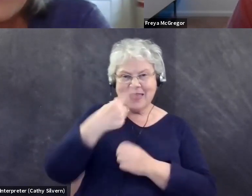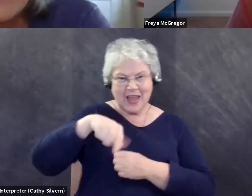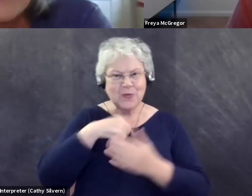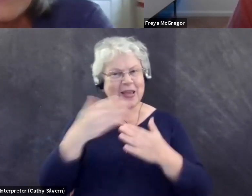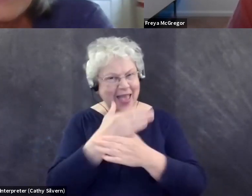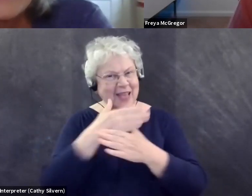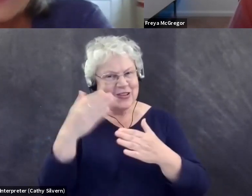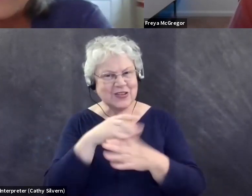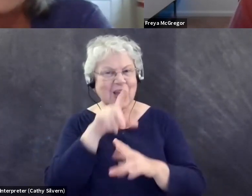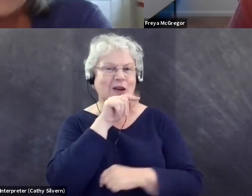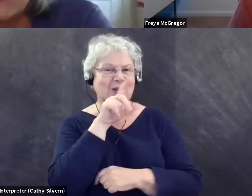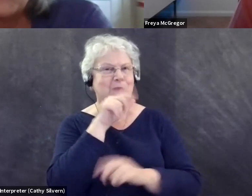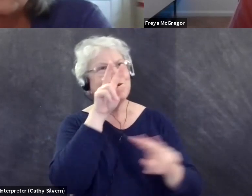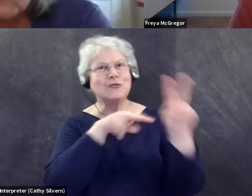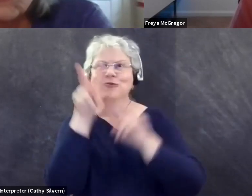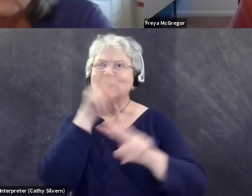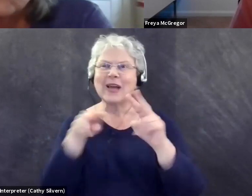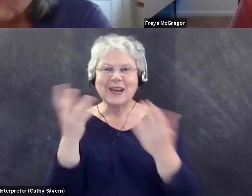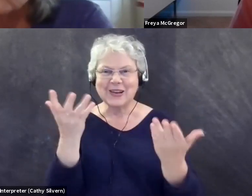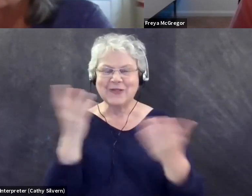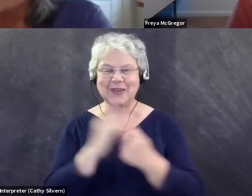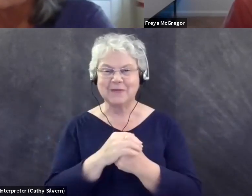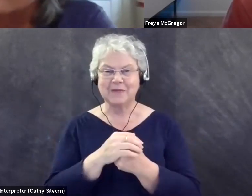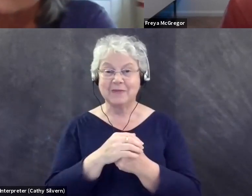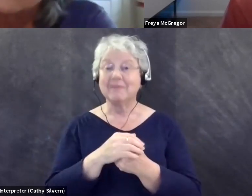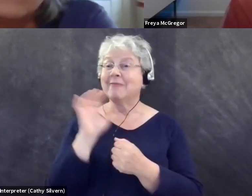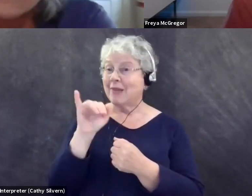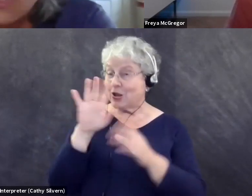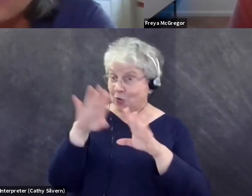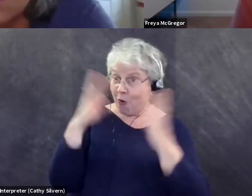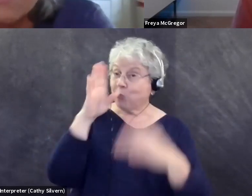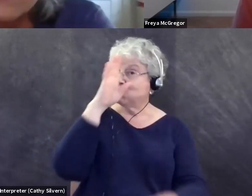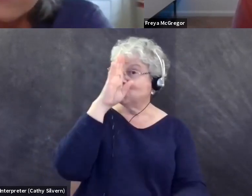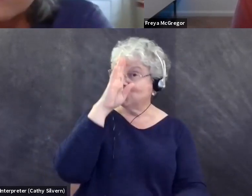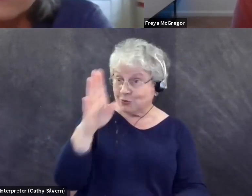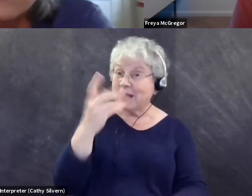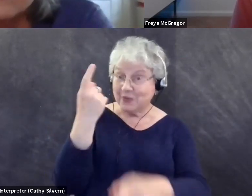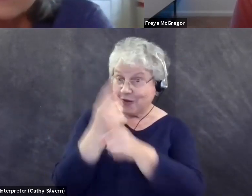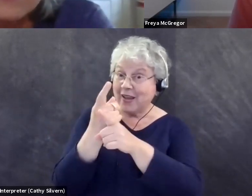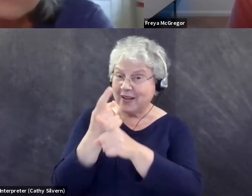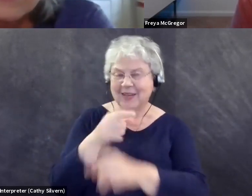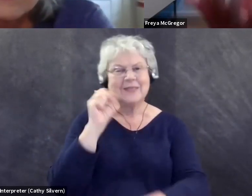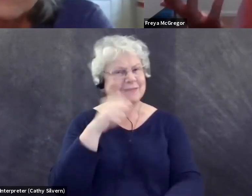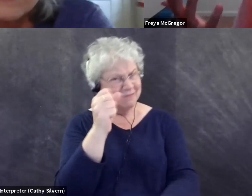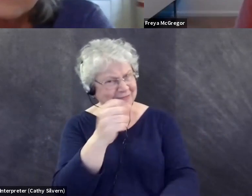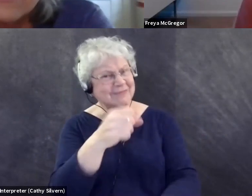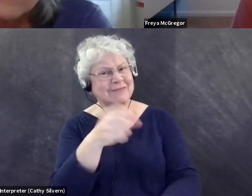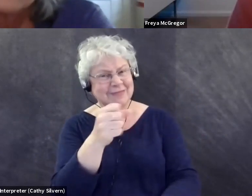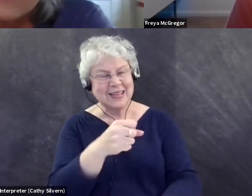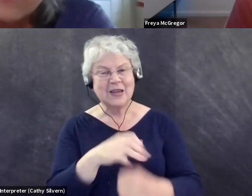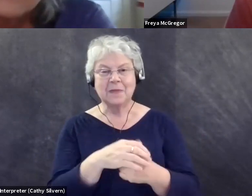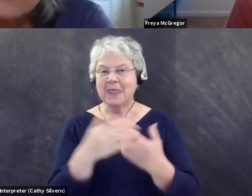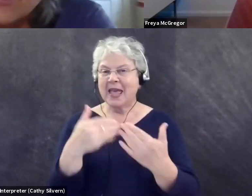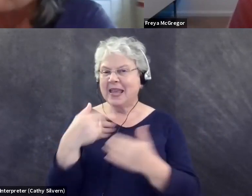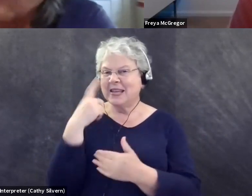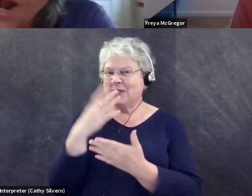Yeah. So, um, sort of open and direct sounds like your, your general approach, but maybe, maybe easier for some